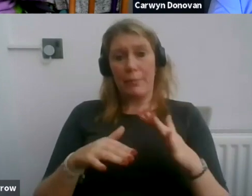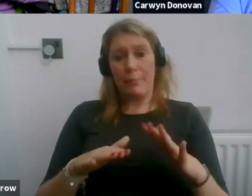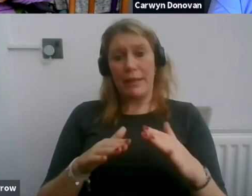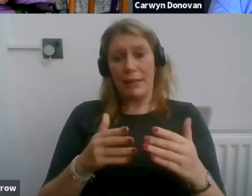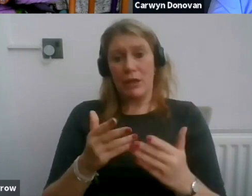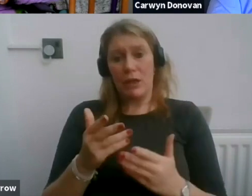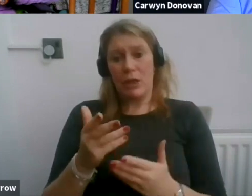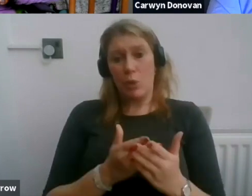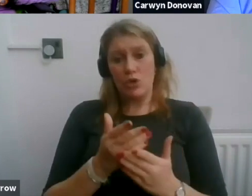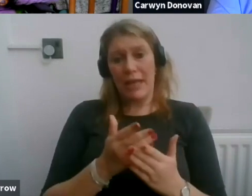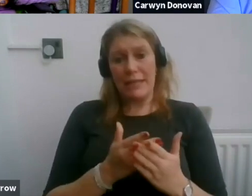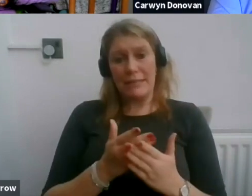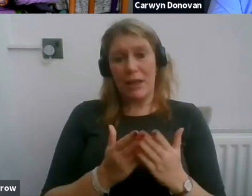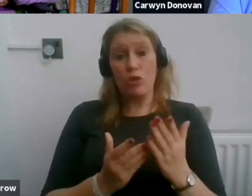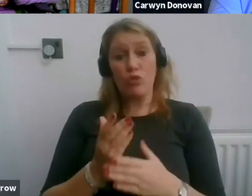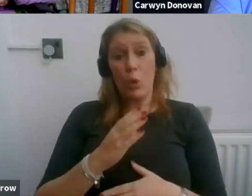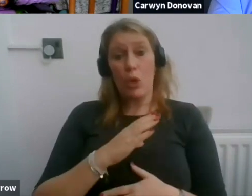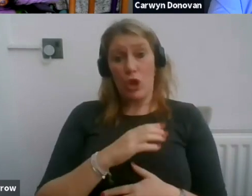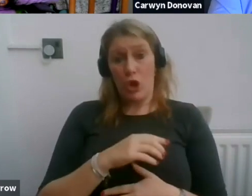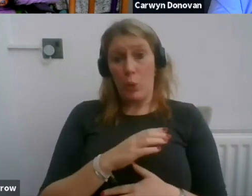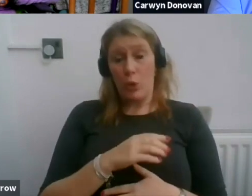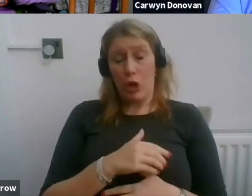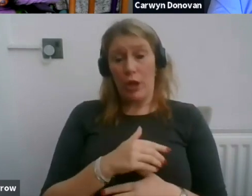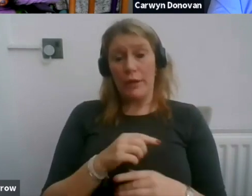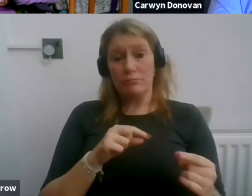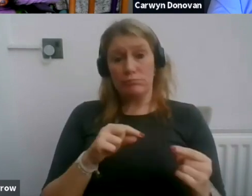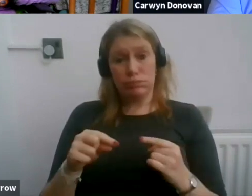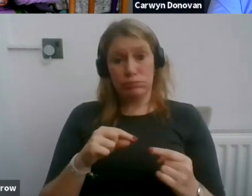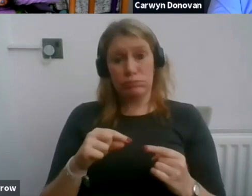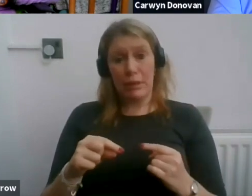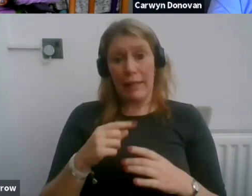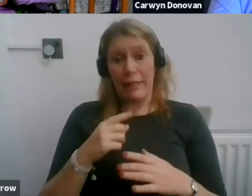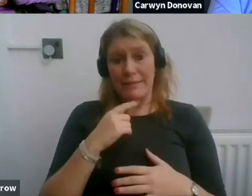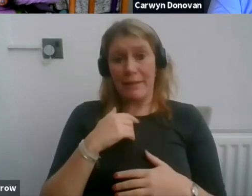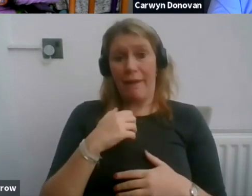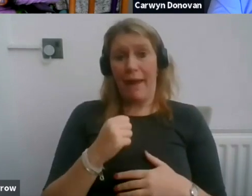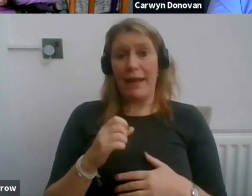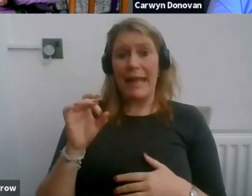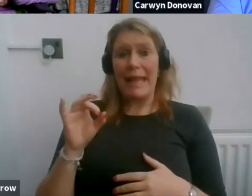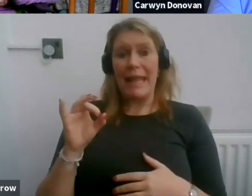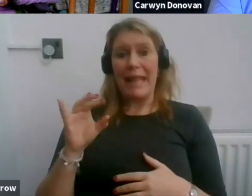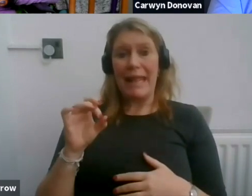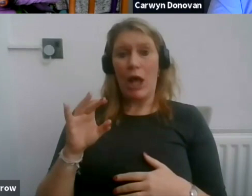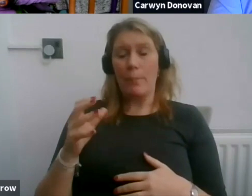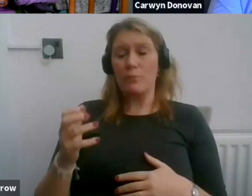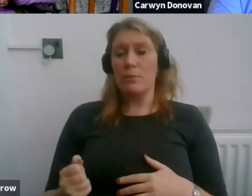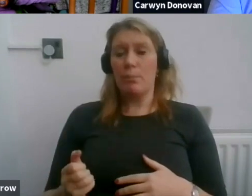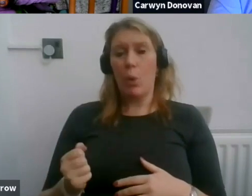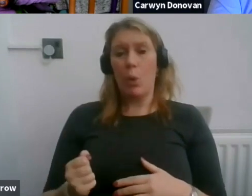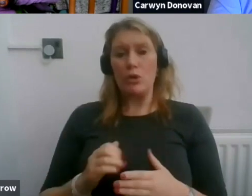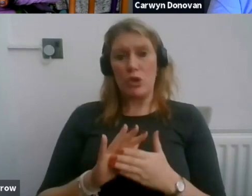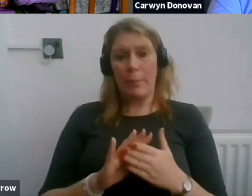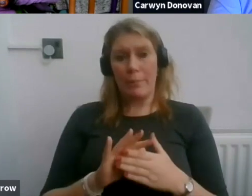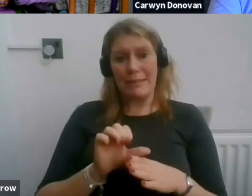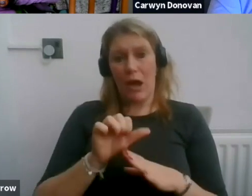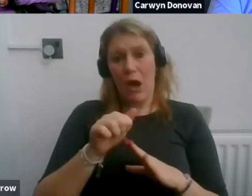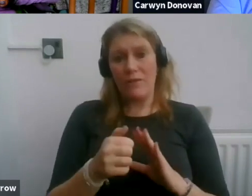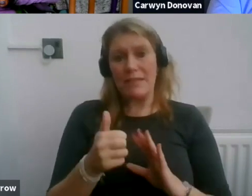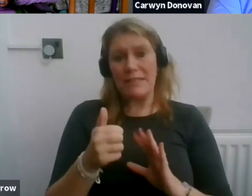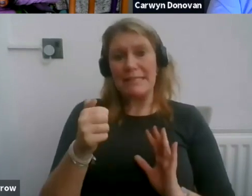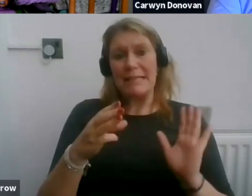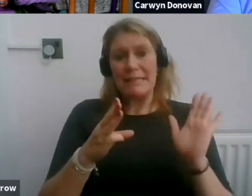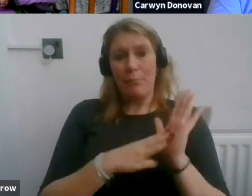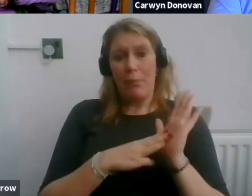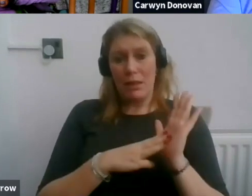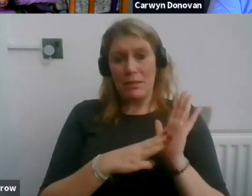union, by the way. And that was that they had income support, OK? So that after six months of sick pay,